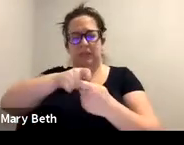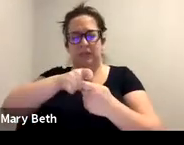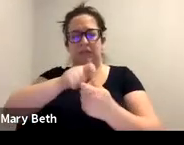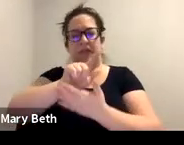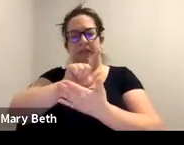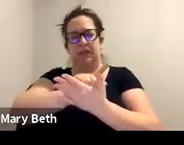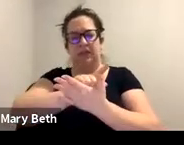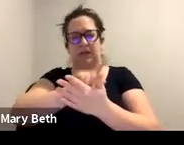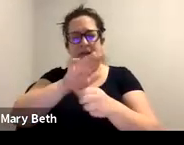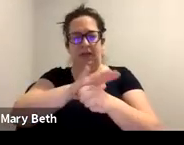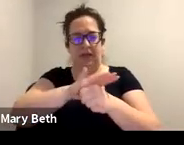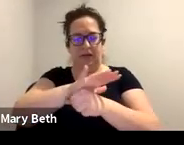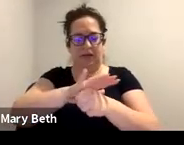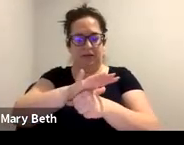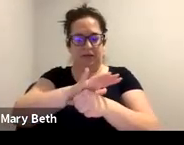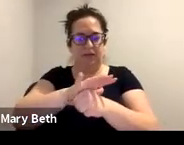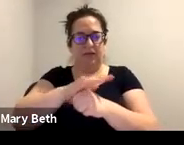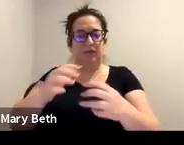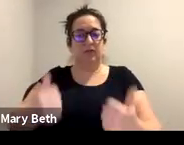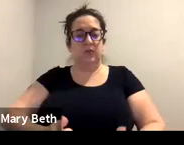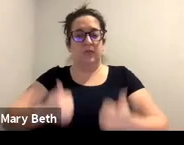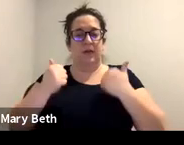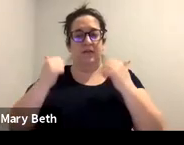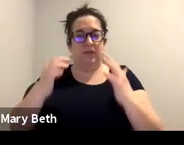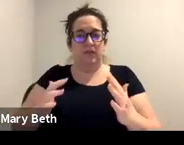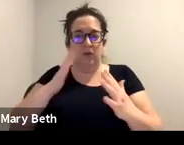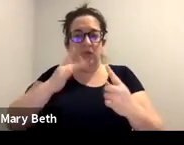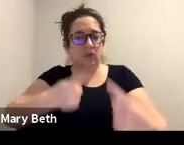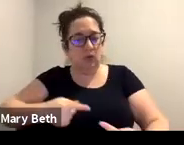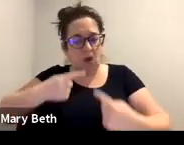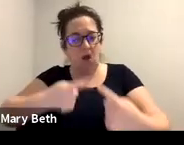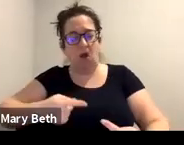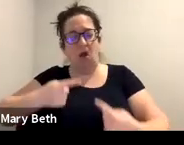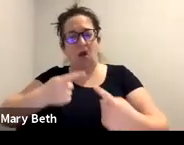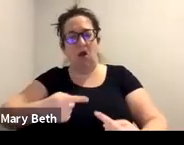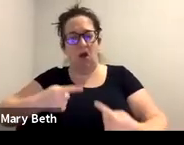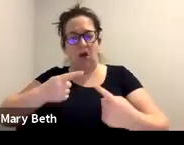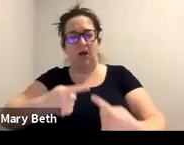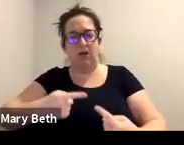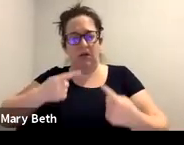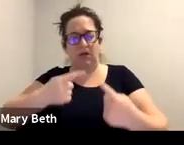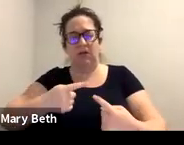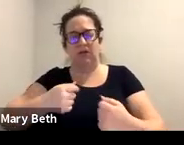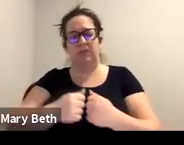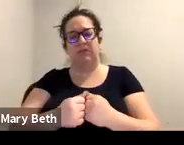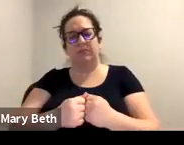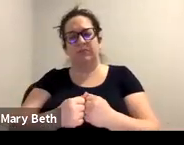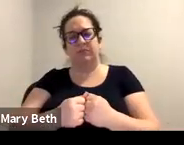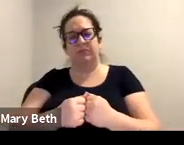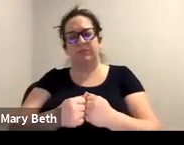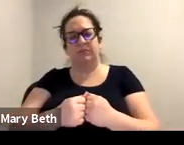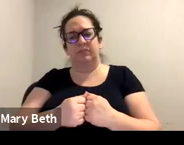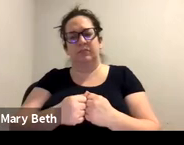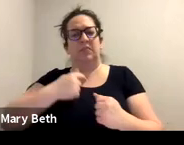our survivors are struggling with, um, legal issues that our survivors are often struggling with and, um, that we